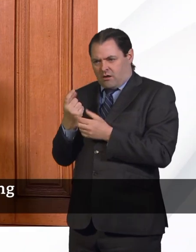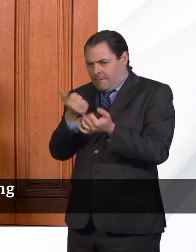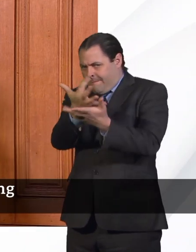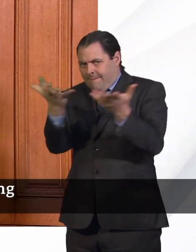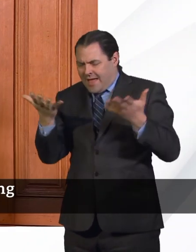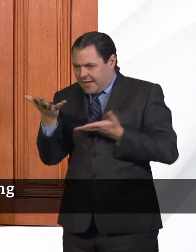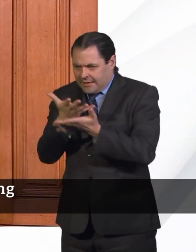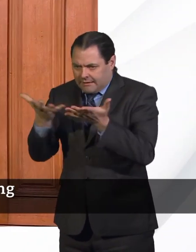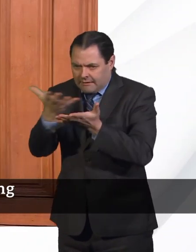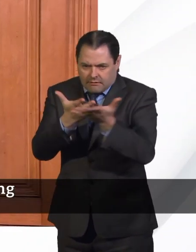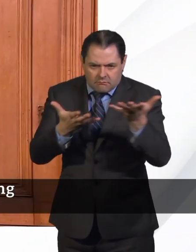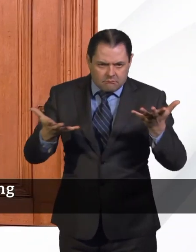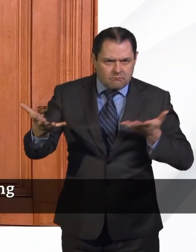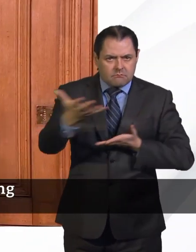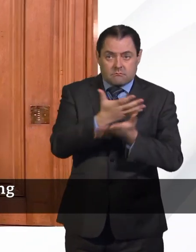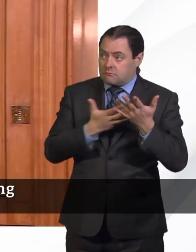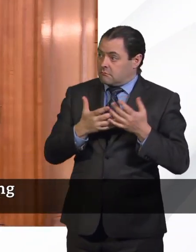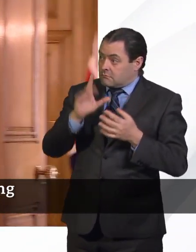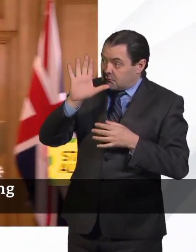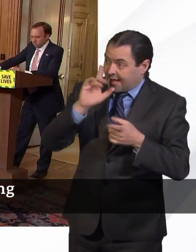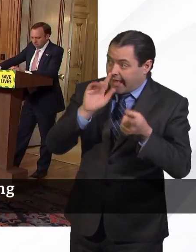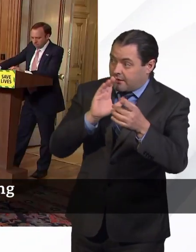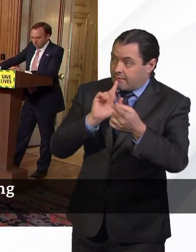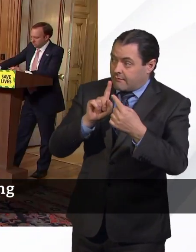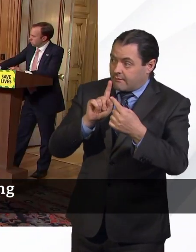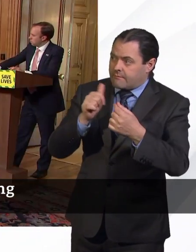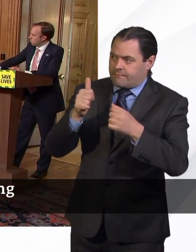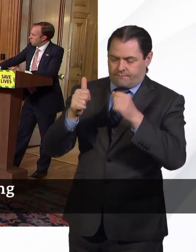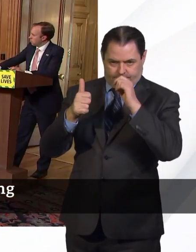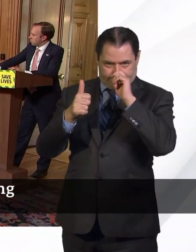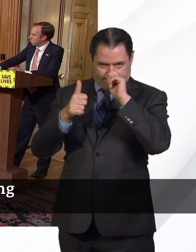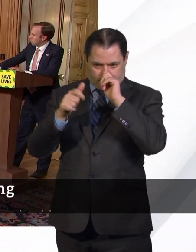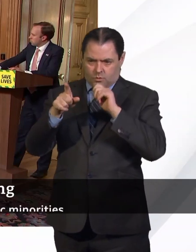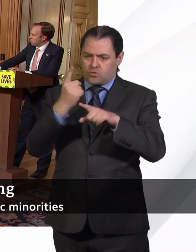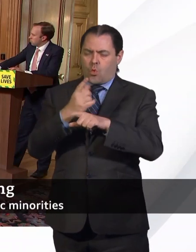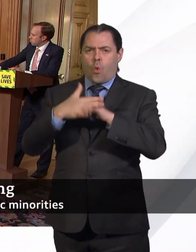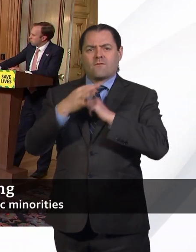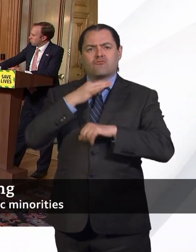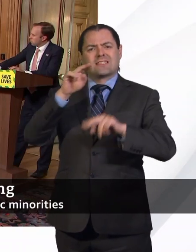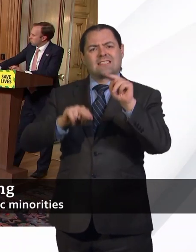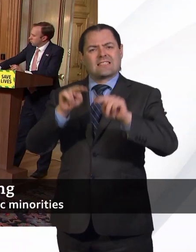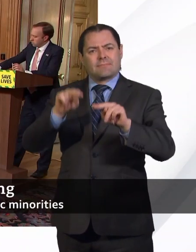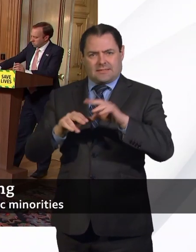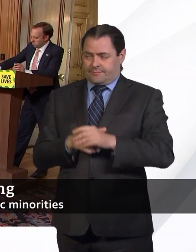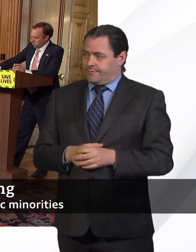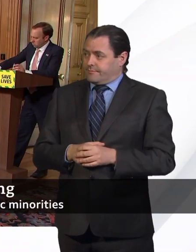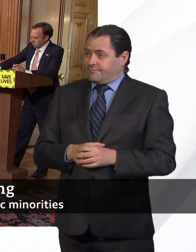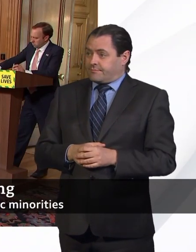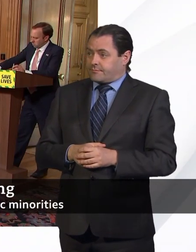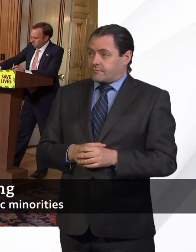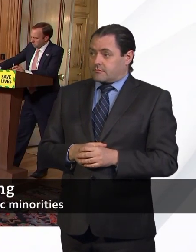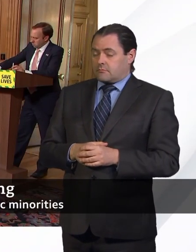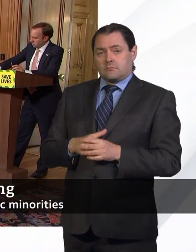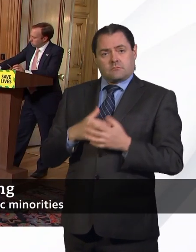processes. Can I just – Yes, of course, yeah. You mentioned risk assessments and, obviously, assessments that are now happening